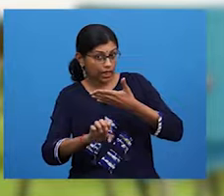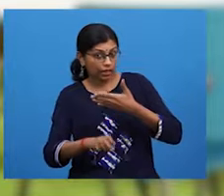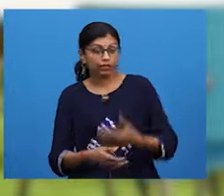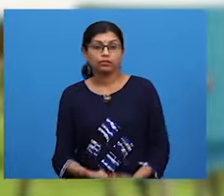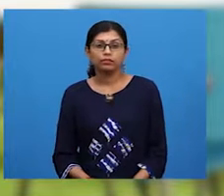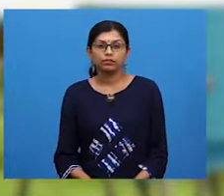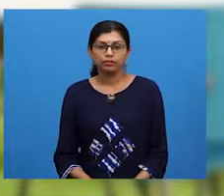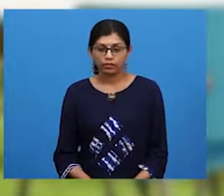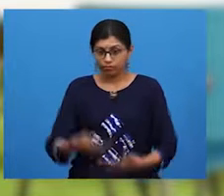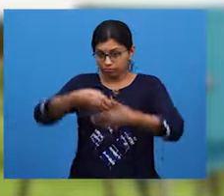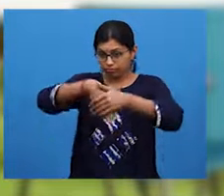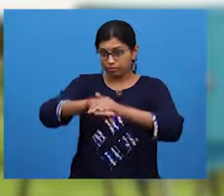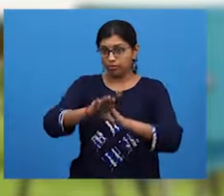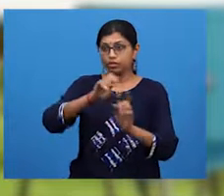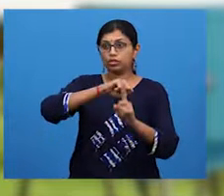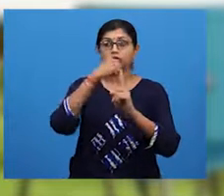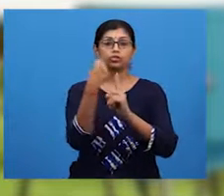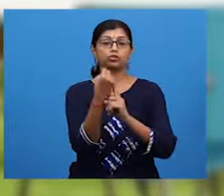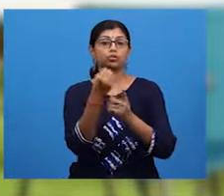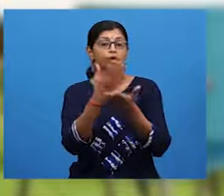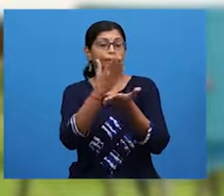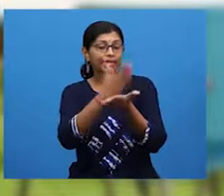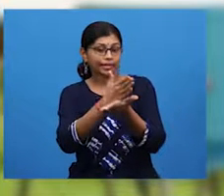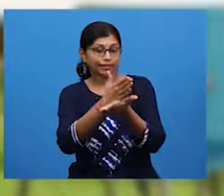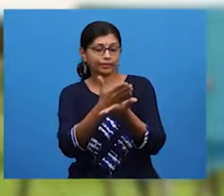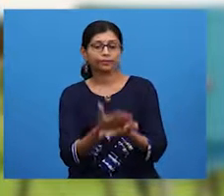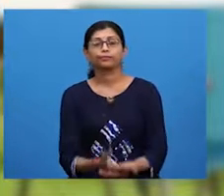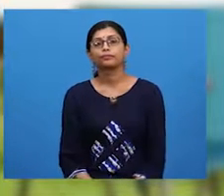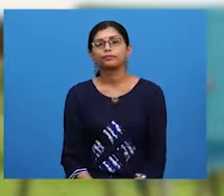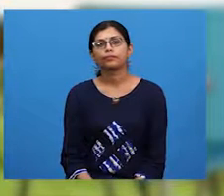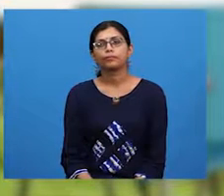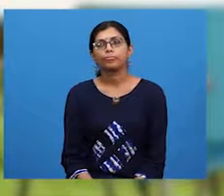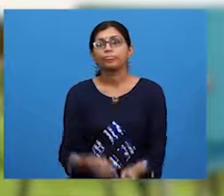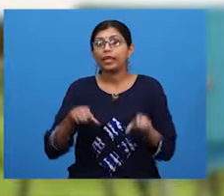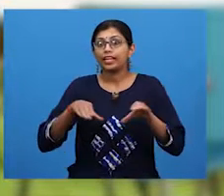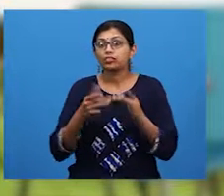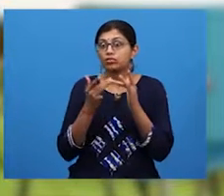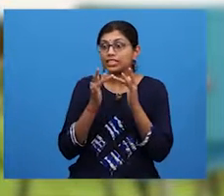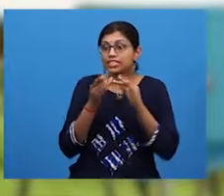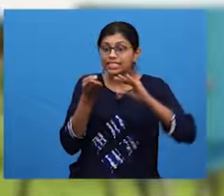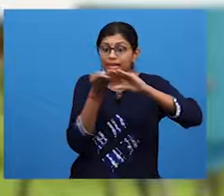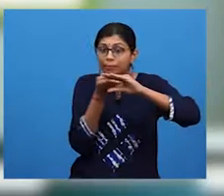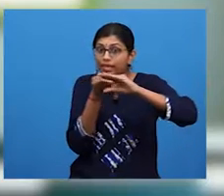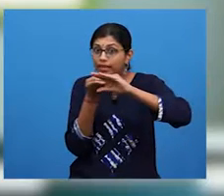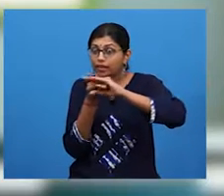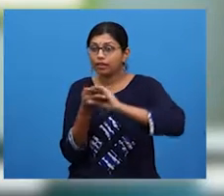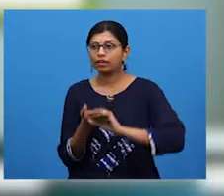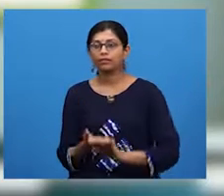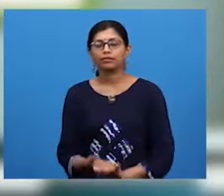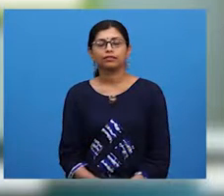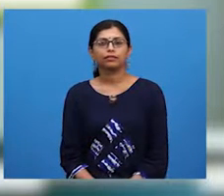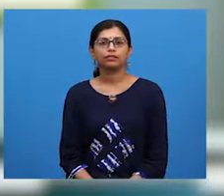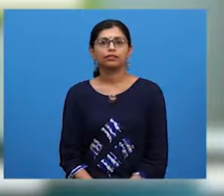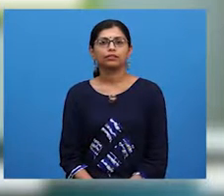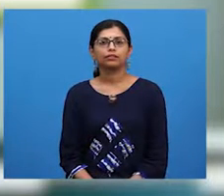social media accounts, and do internet banking. Many